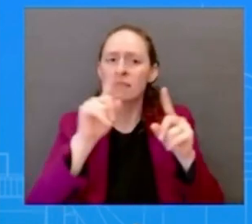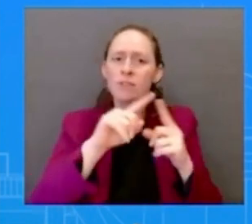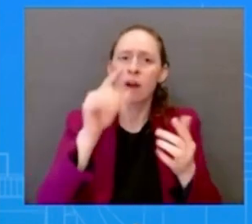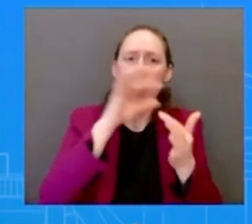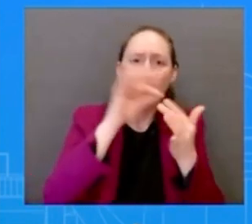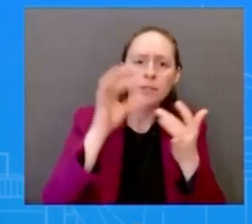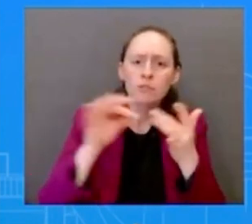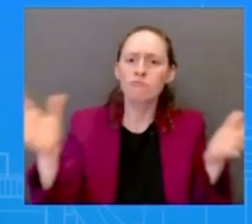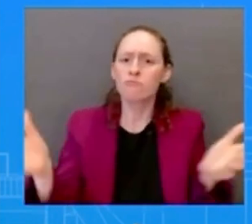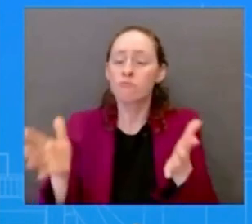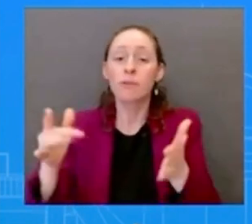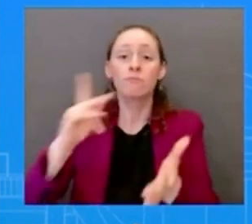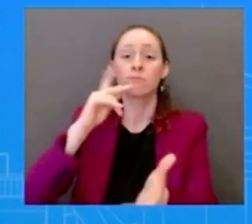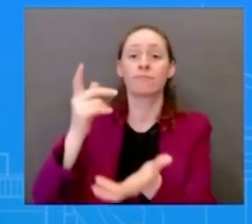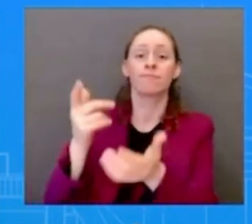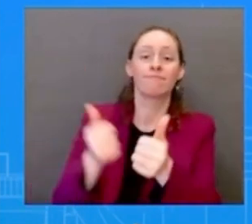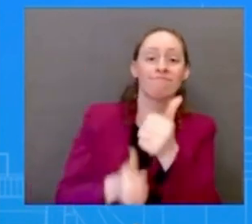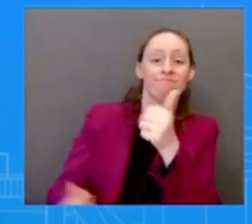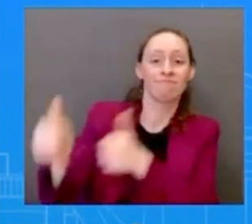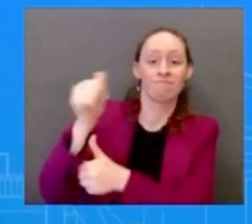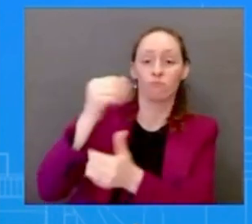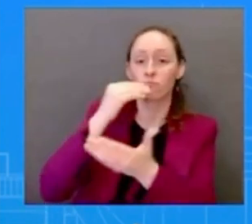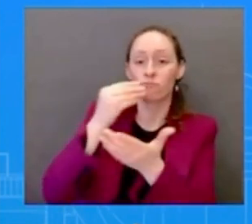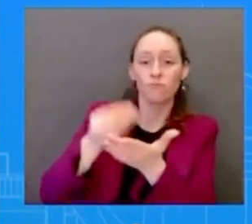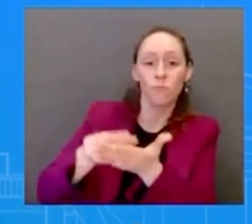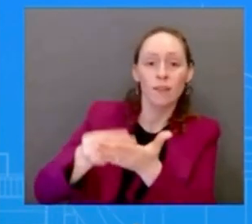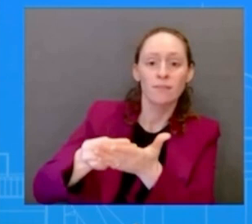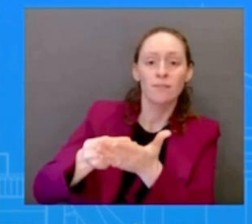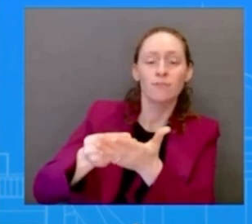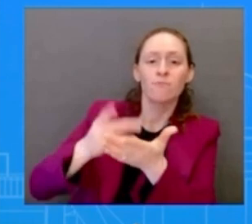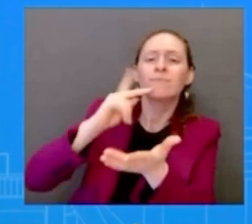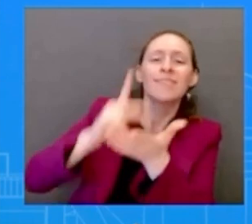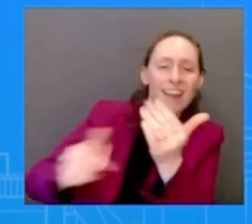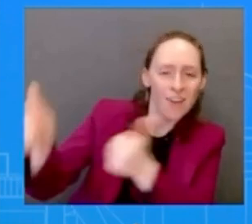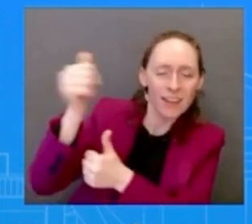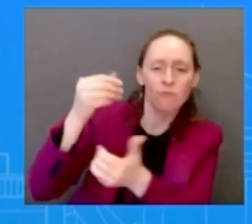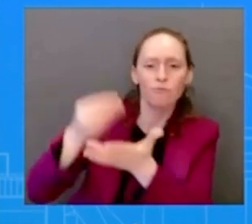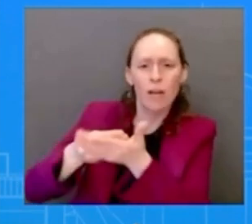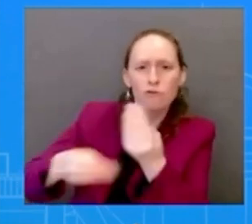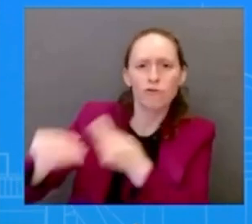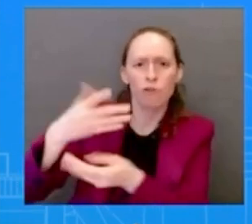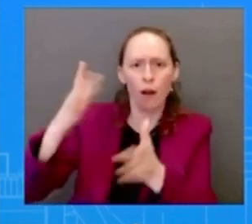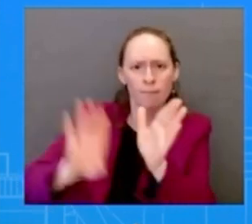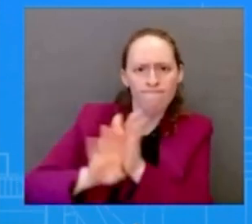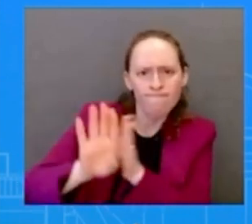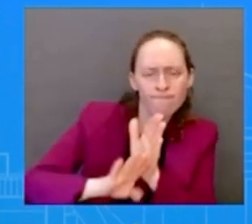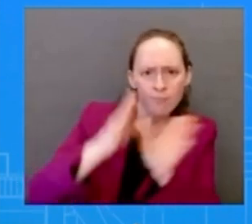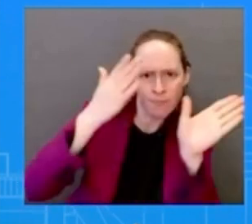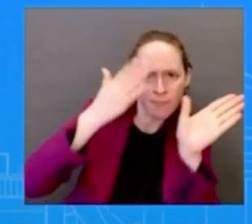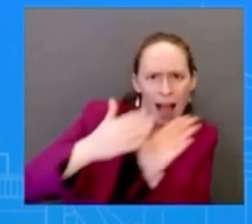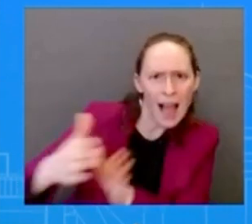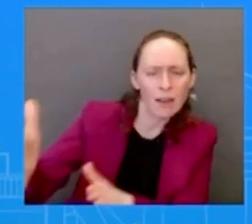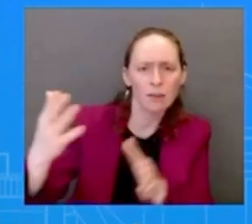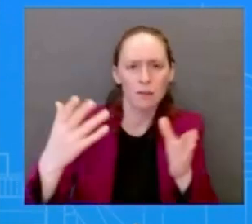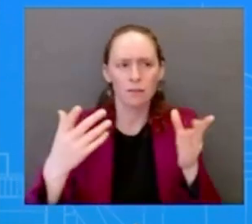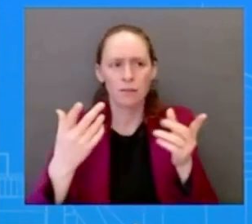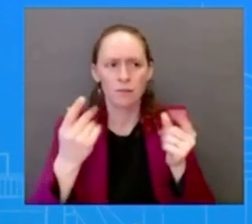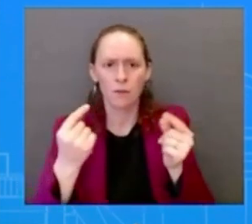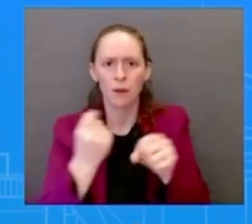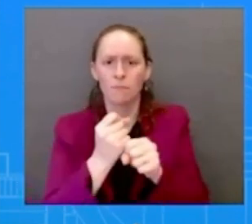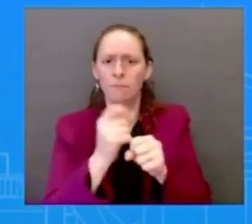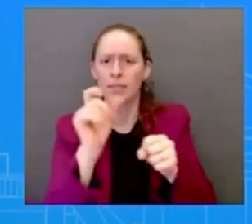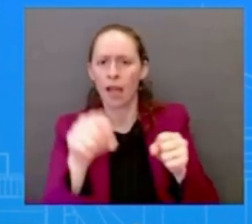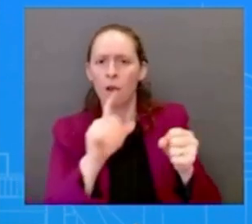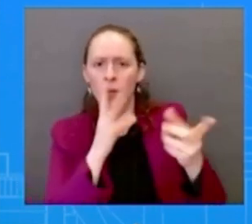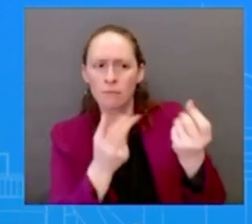how to deal with what we were seeing with svb uh the silicon valley bank and so they took action and now what we